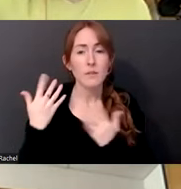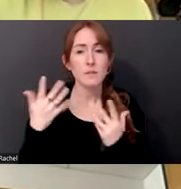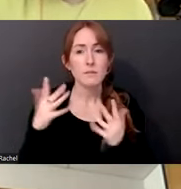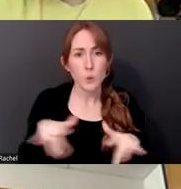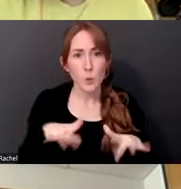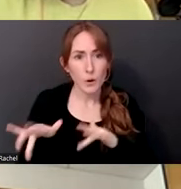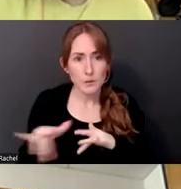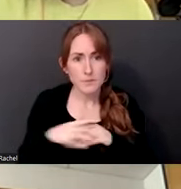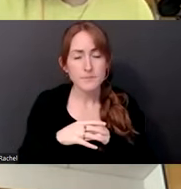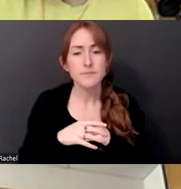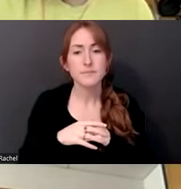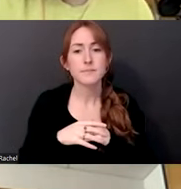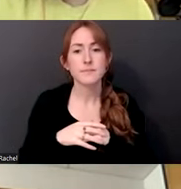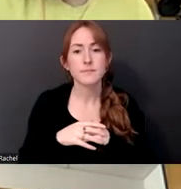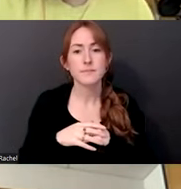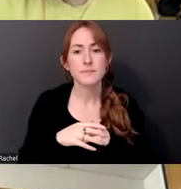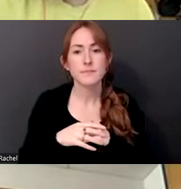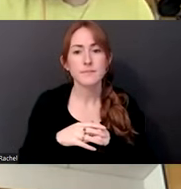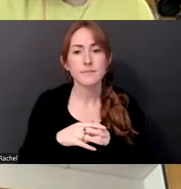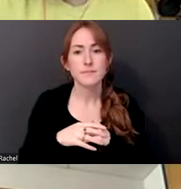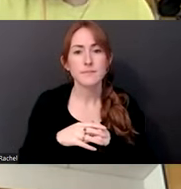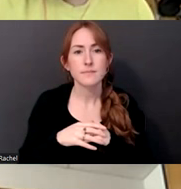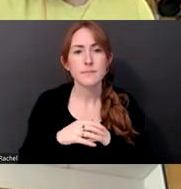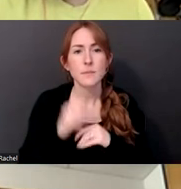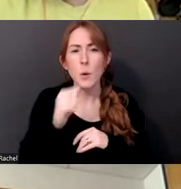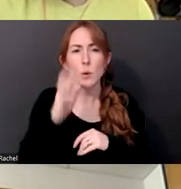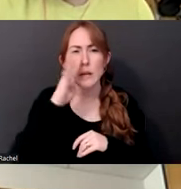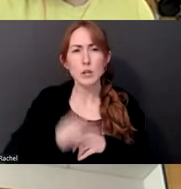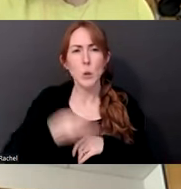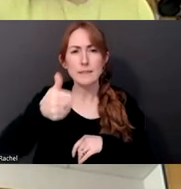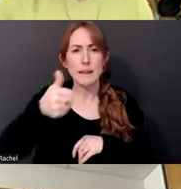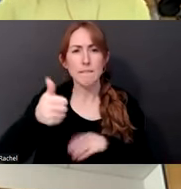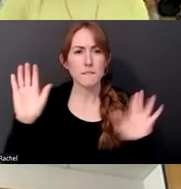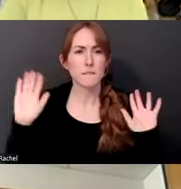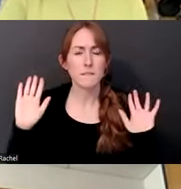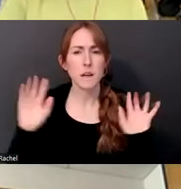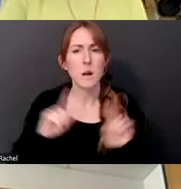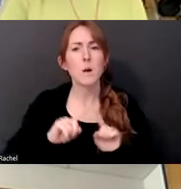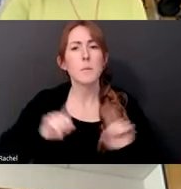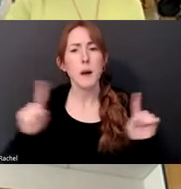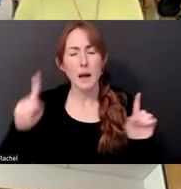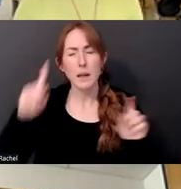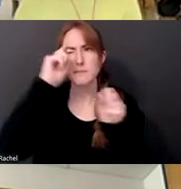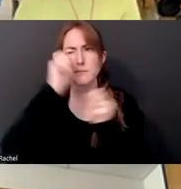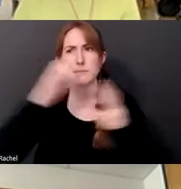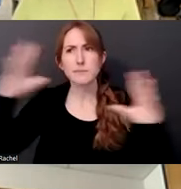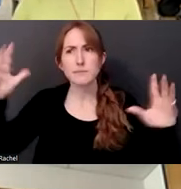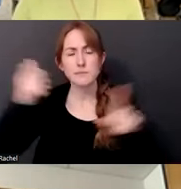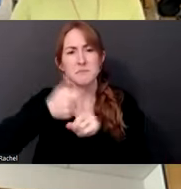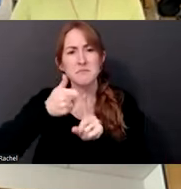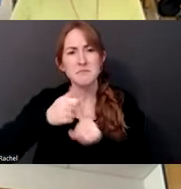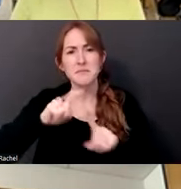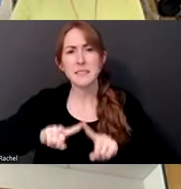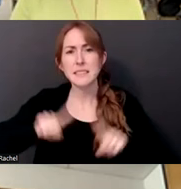yourself, let's say, not out of the equation, but put yourself in a different way in the equation. Uh, so you can record